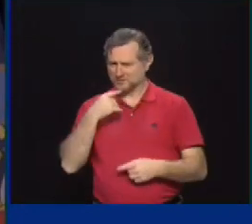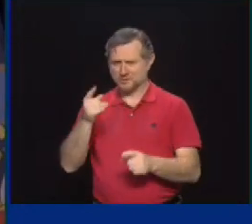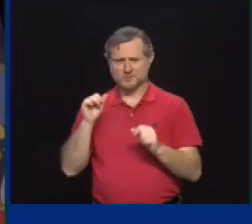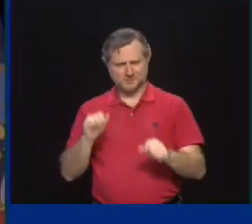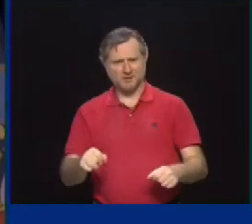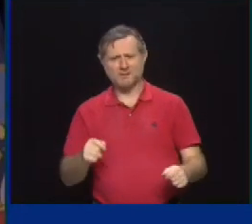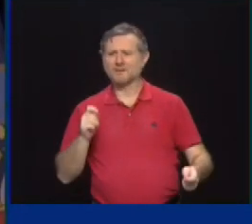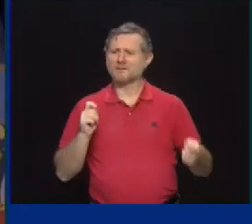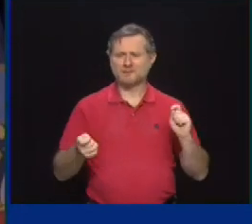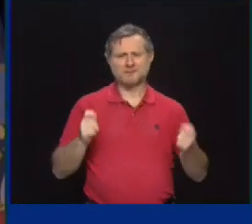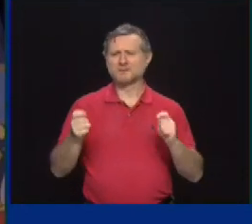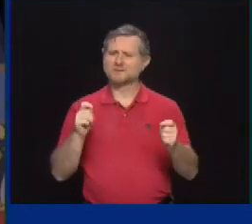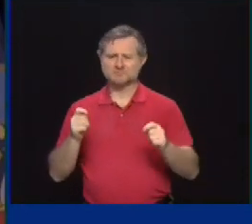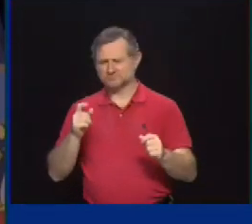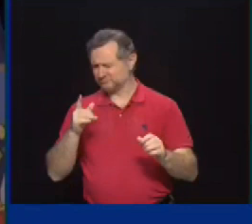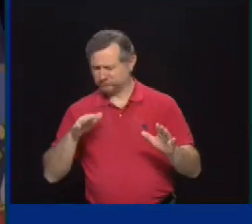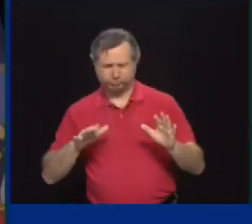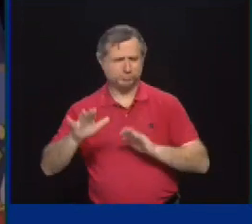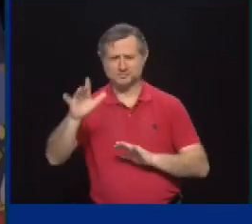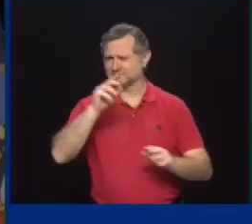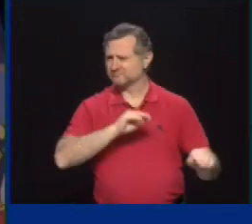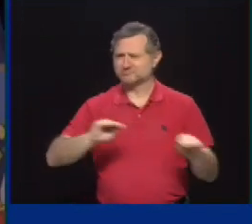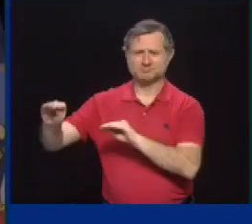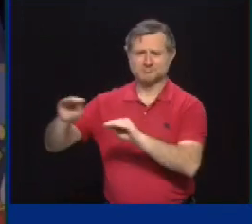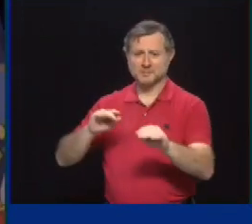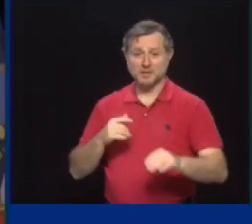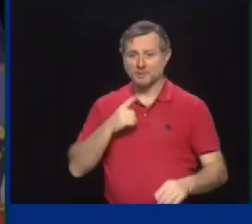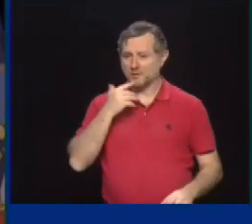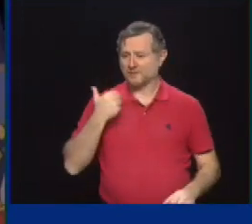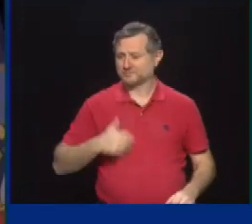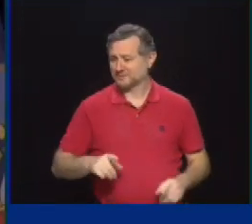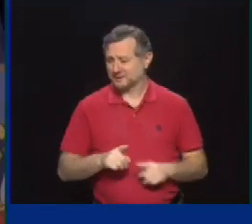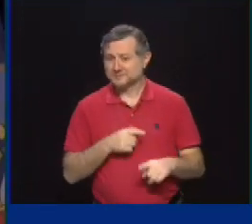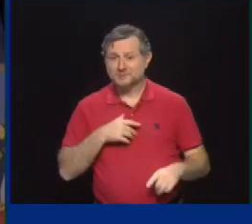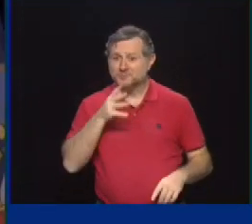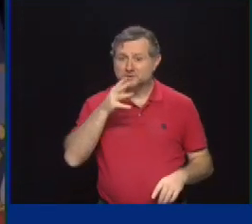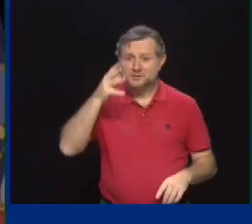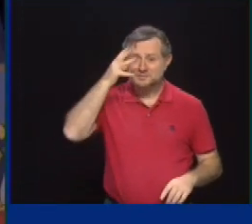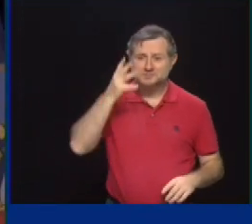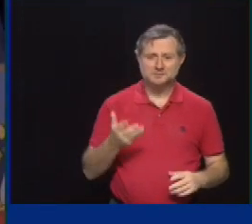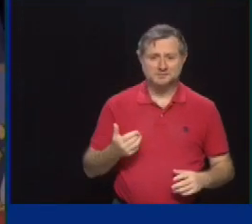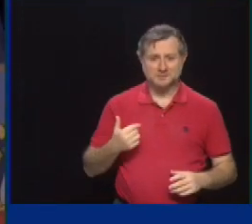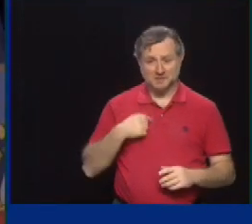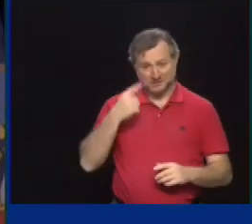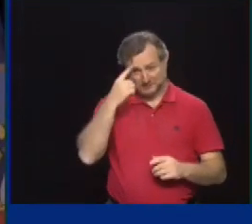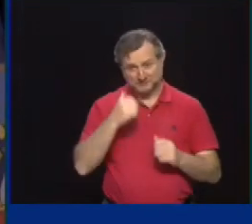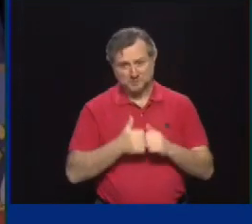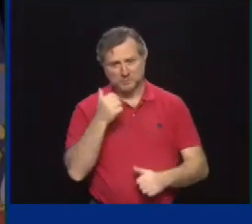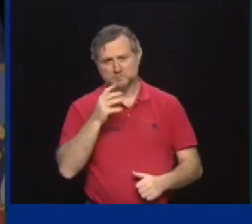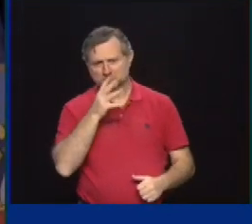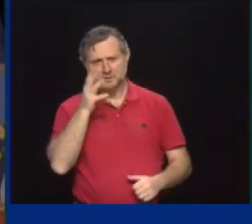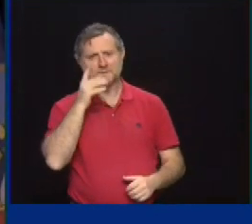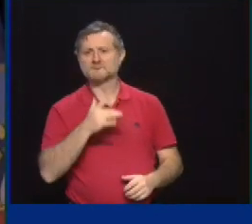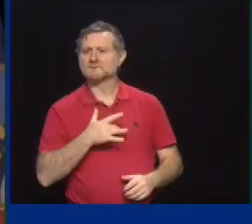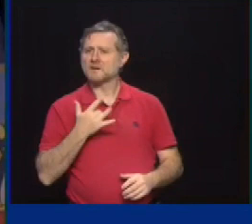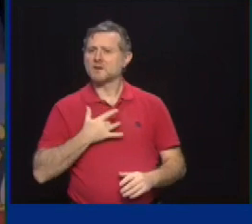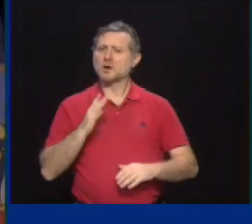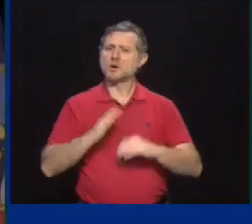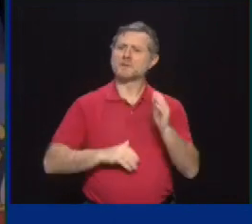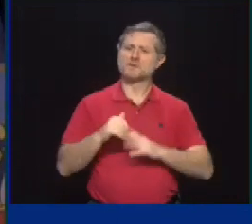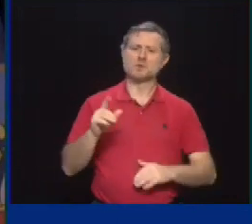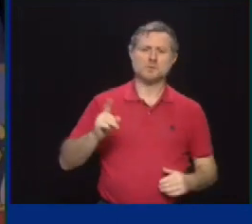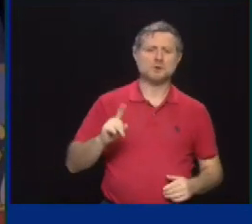this and make that available. I'm a parent. I think that most parents are going to feel most comfortable in a place where they know the person